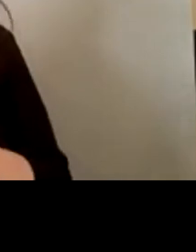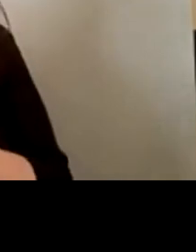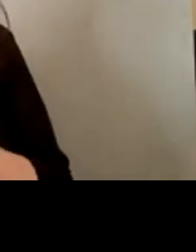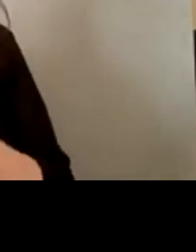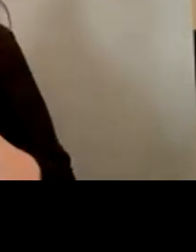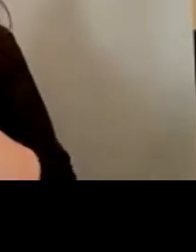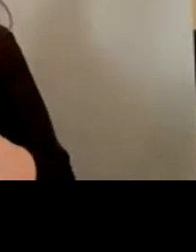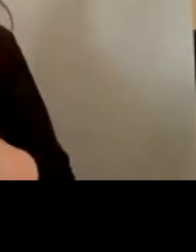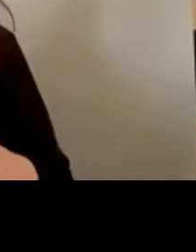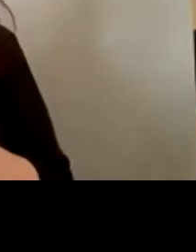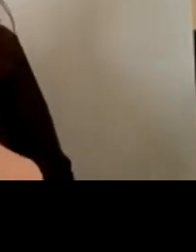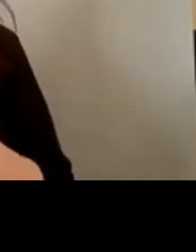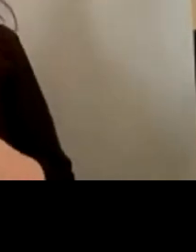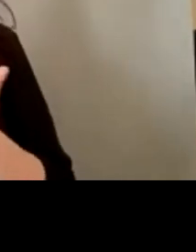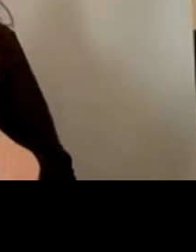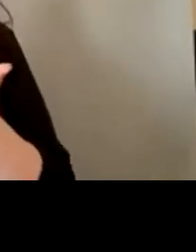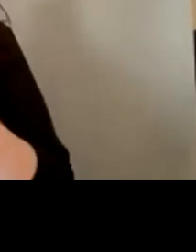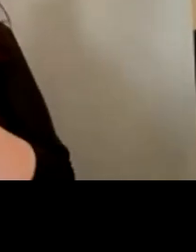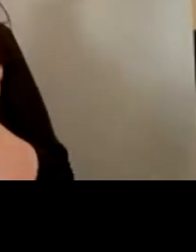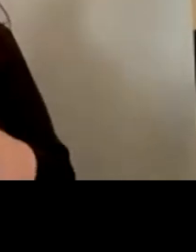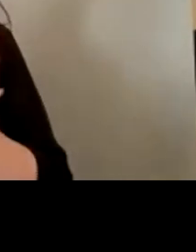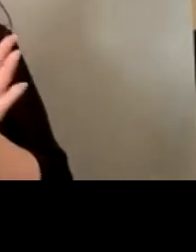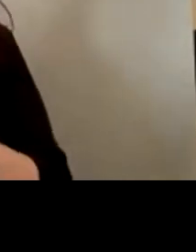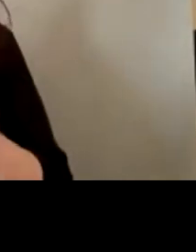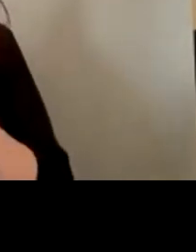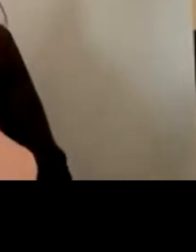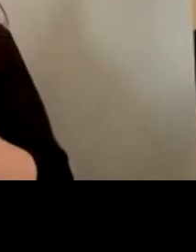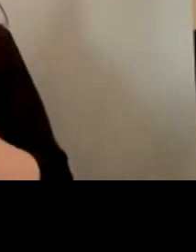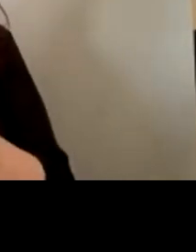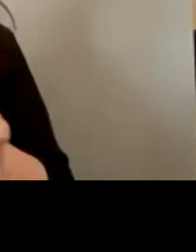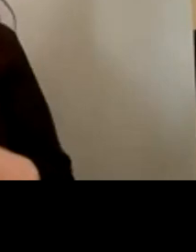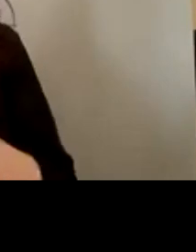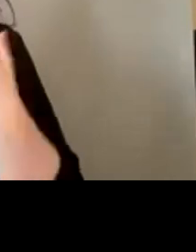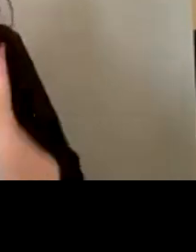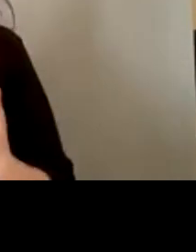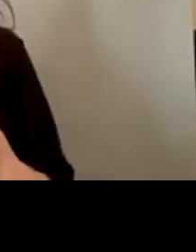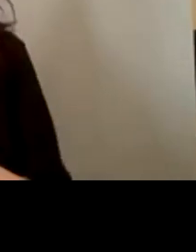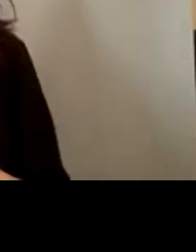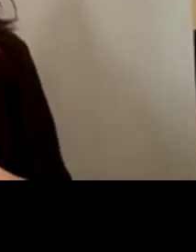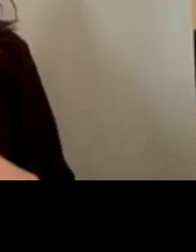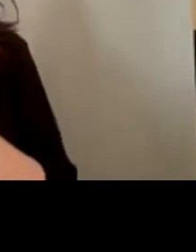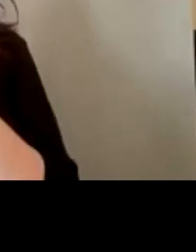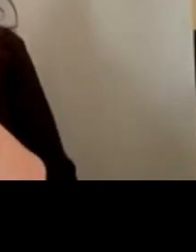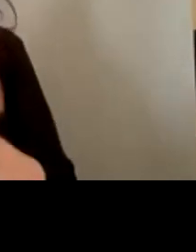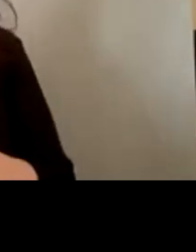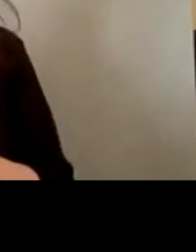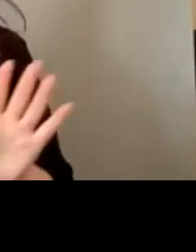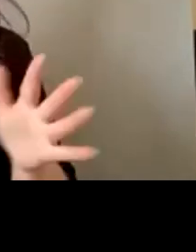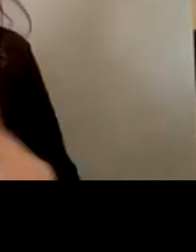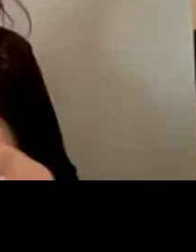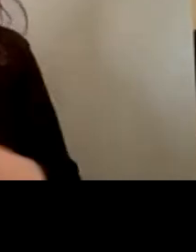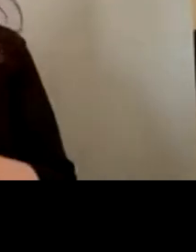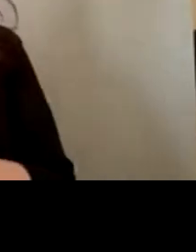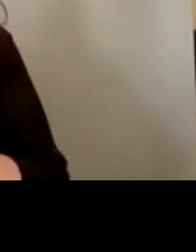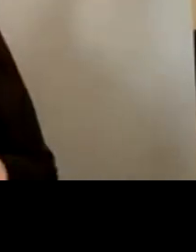morrison and linda fitzpatrick i'd also like to say very much big thank you to the bsl interpreters yvonne waddle and jackie